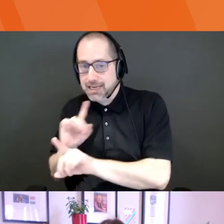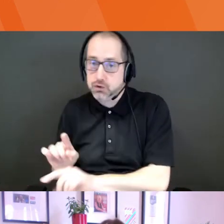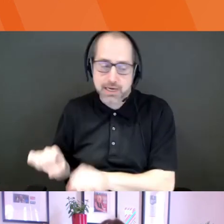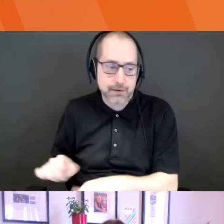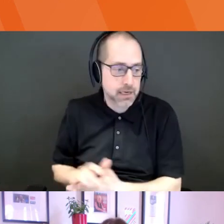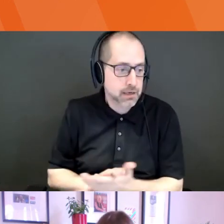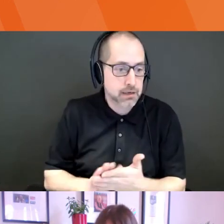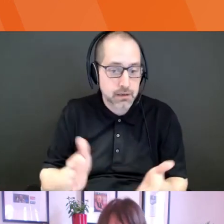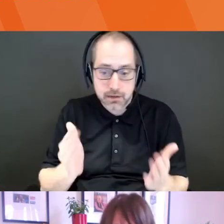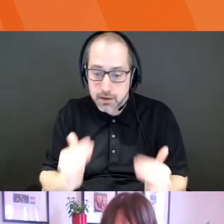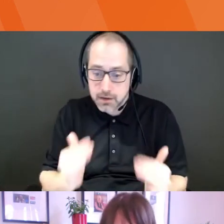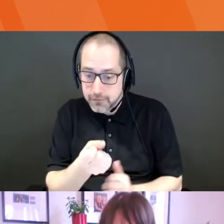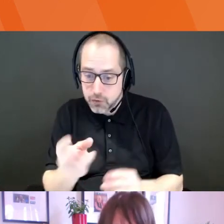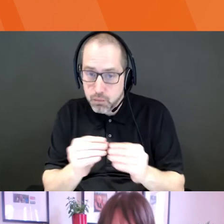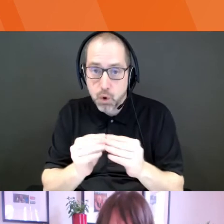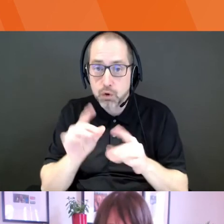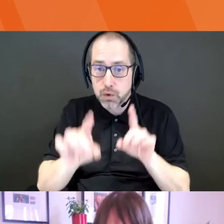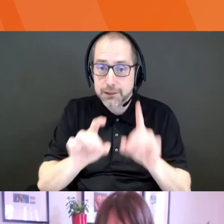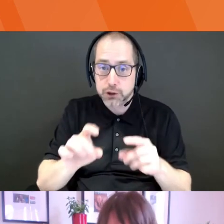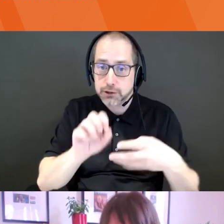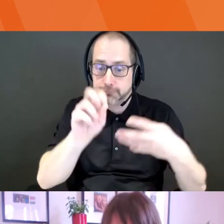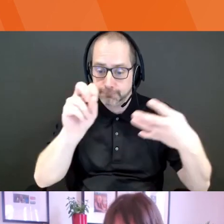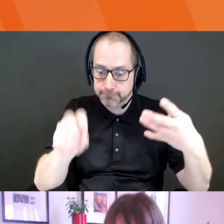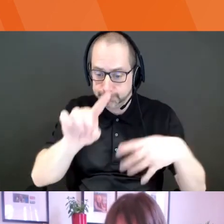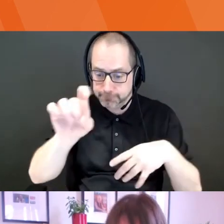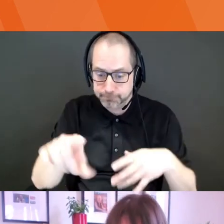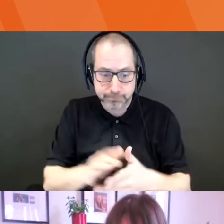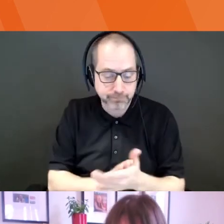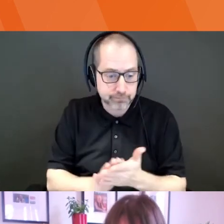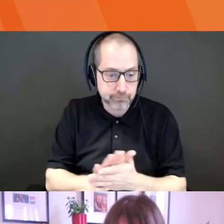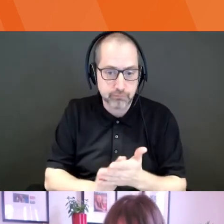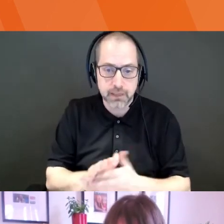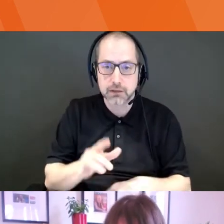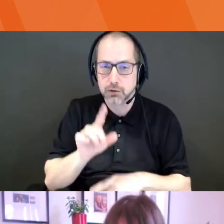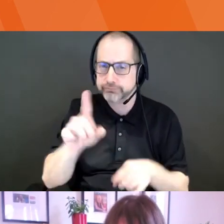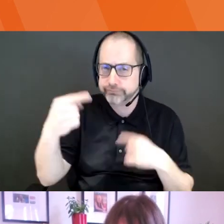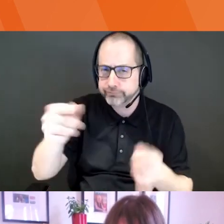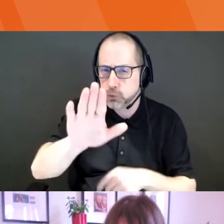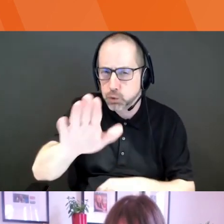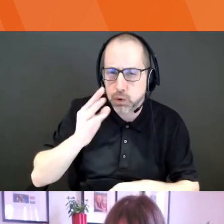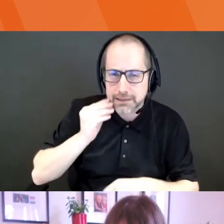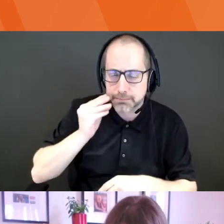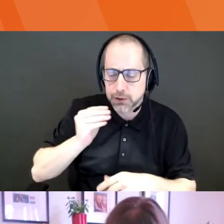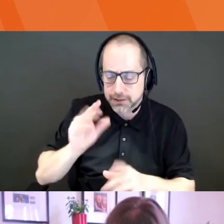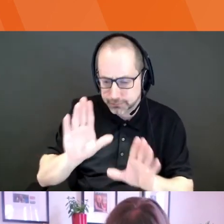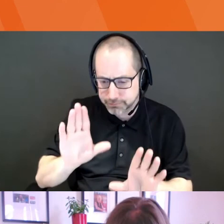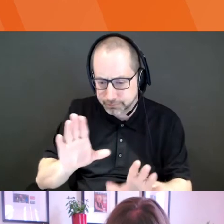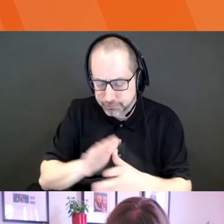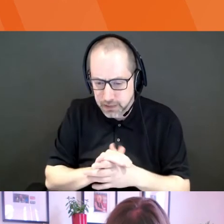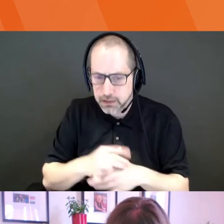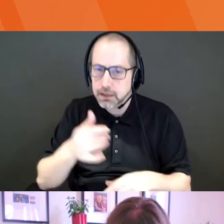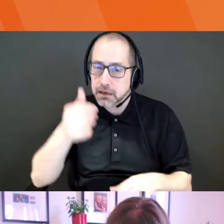for you, so I'll just keep running them off. Um, based on your experience, did you think of putting up a template